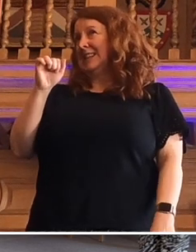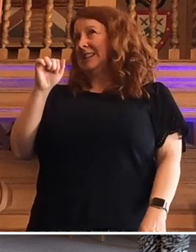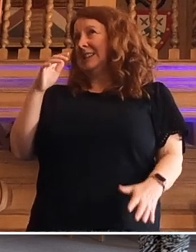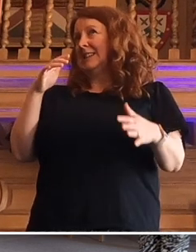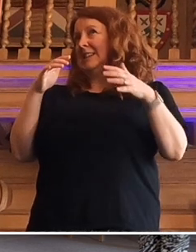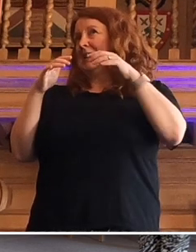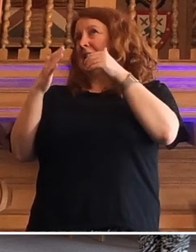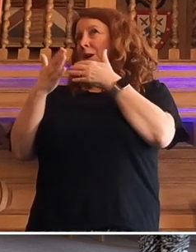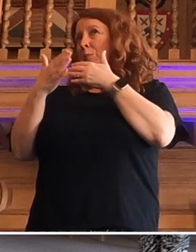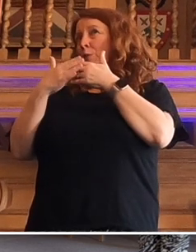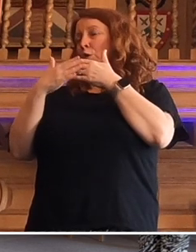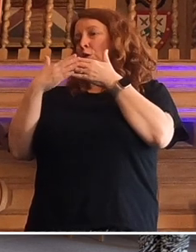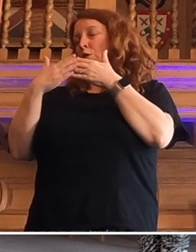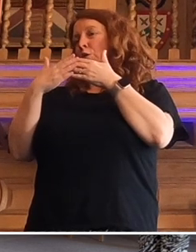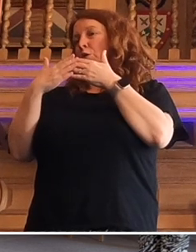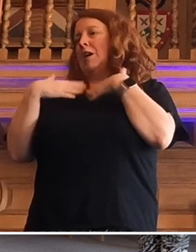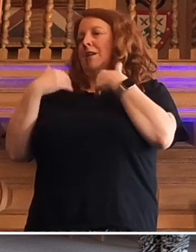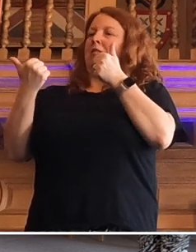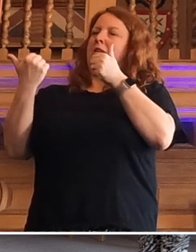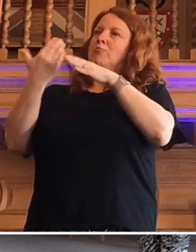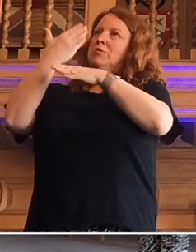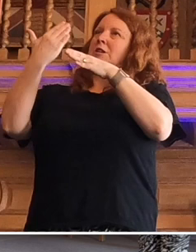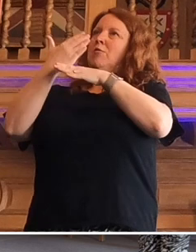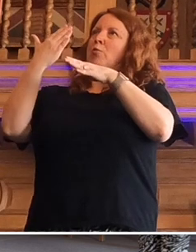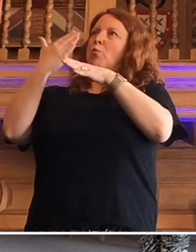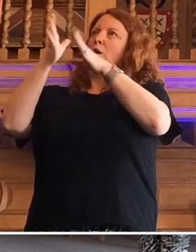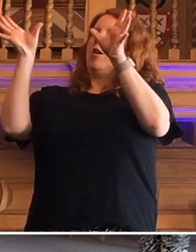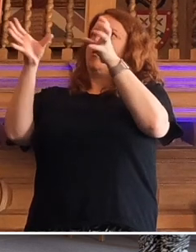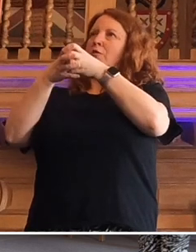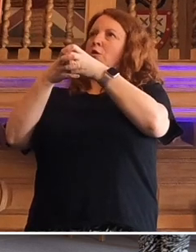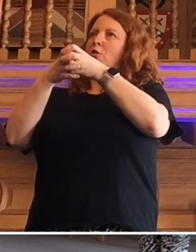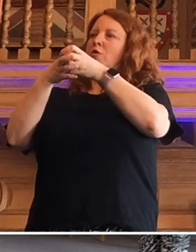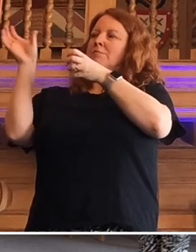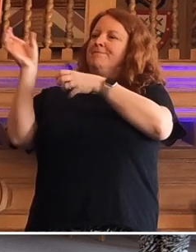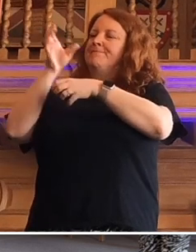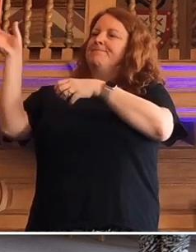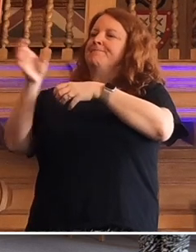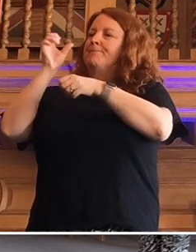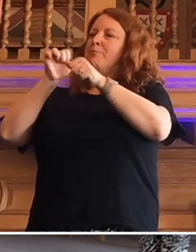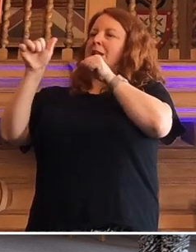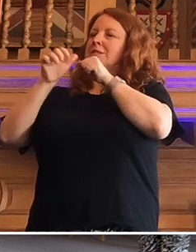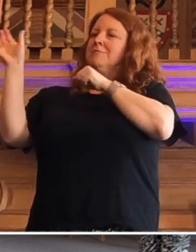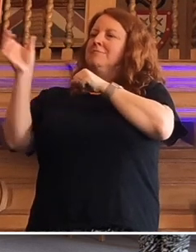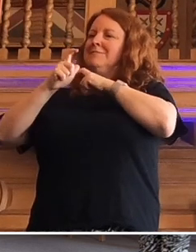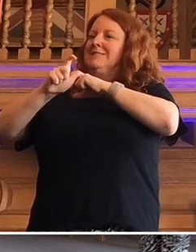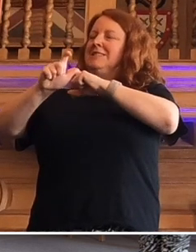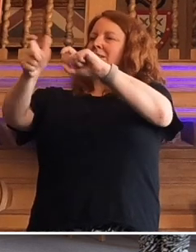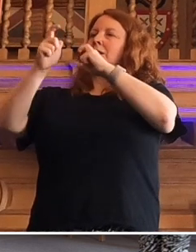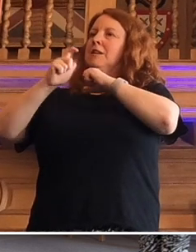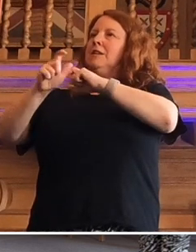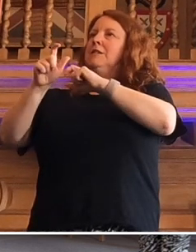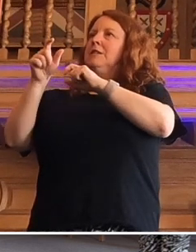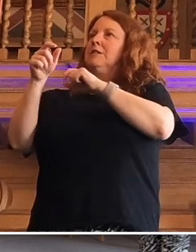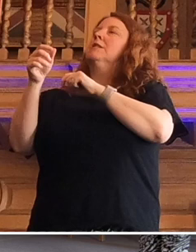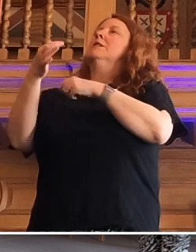healthier and more productive workforce. Staff retention, better recruitment, attracting consumers, attracting